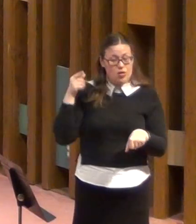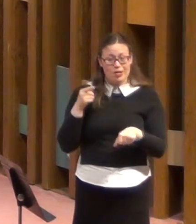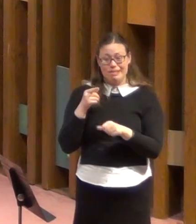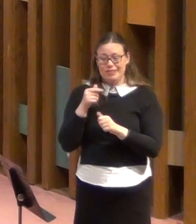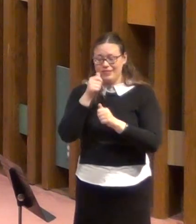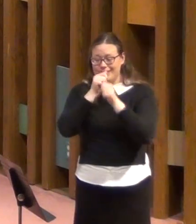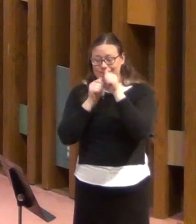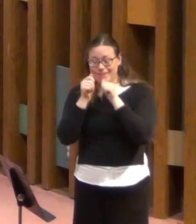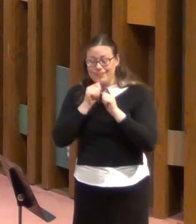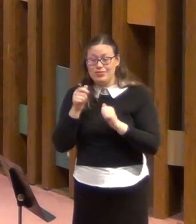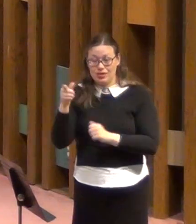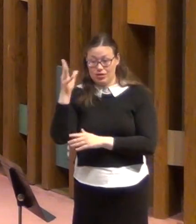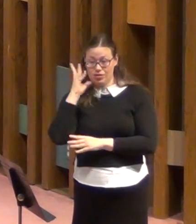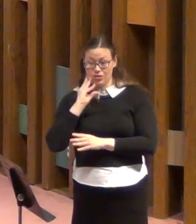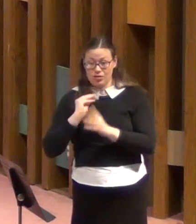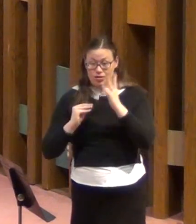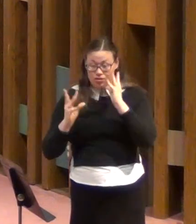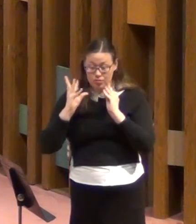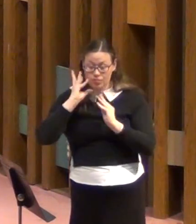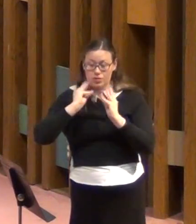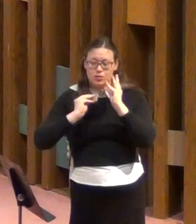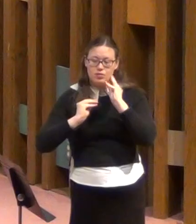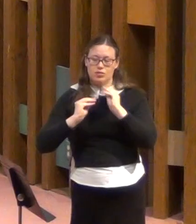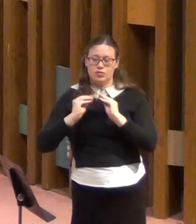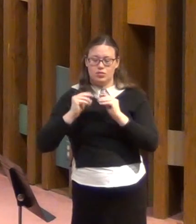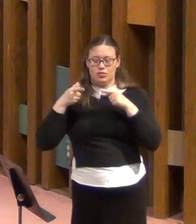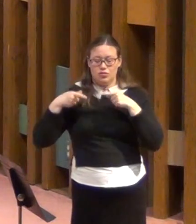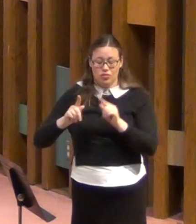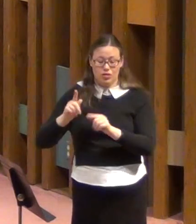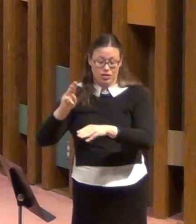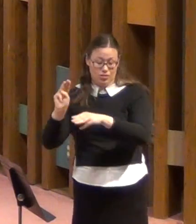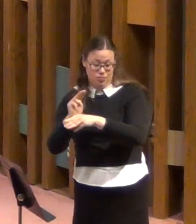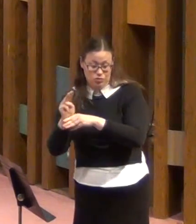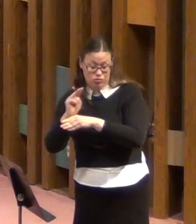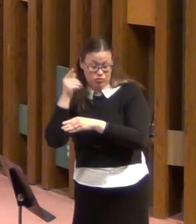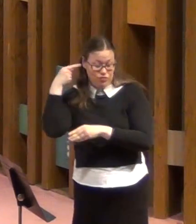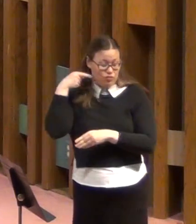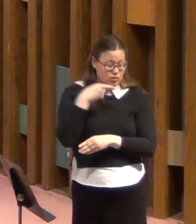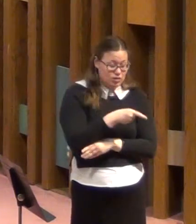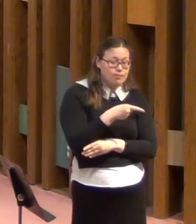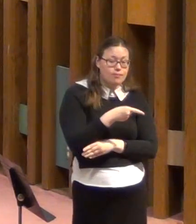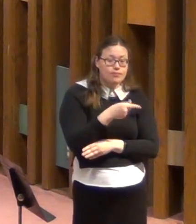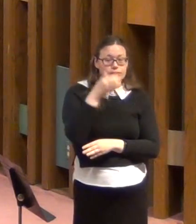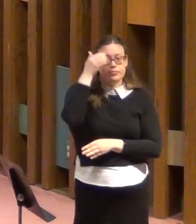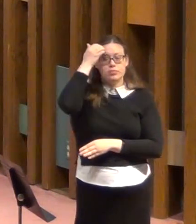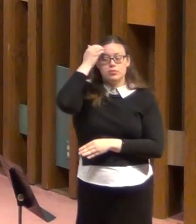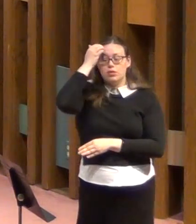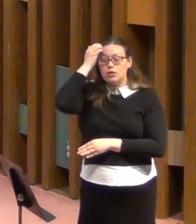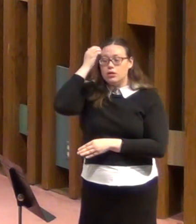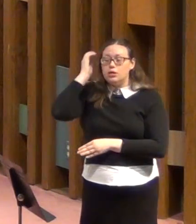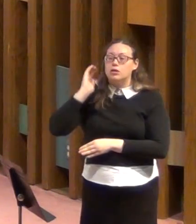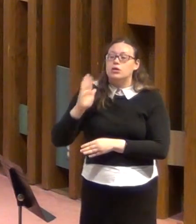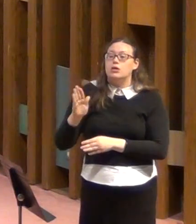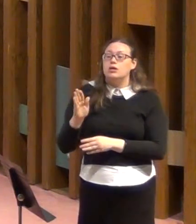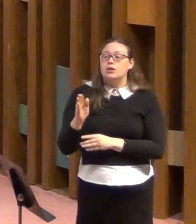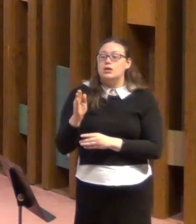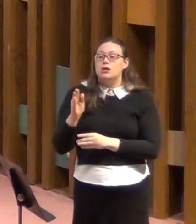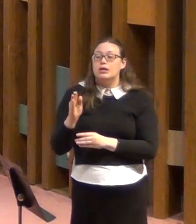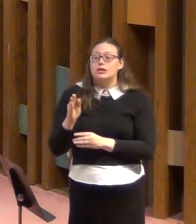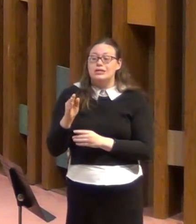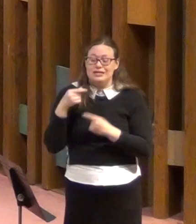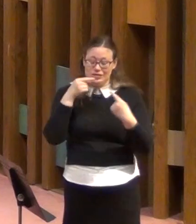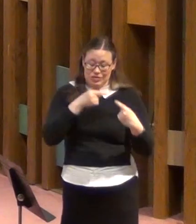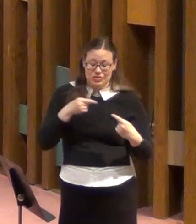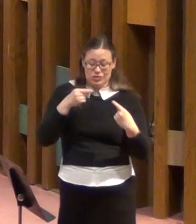encountered while ministering on their behalf. His troubles were both personal